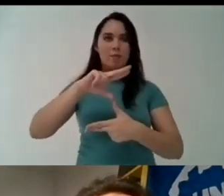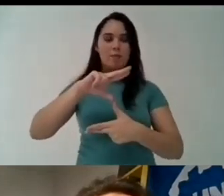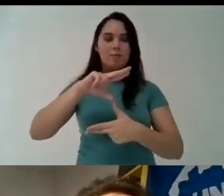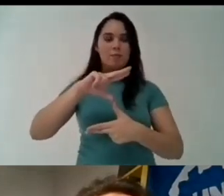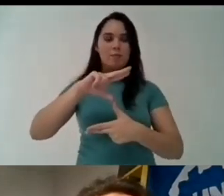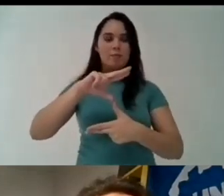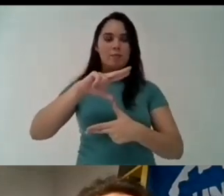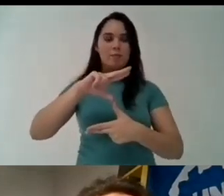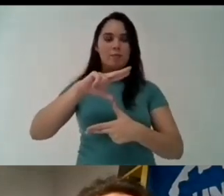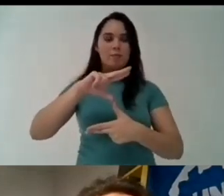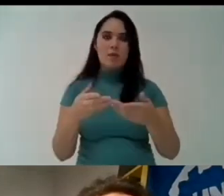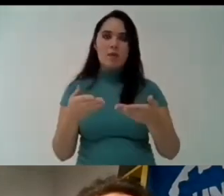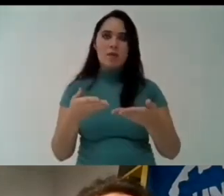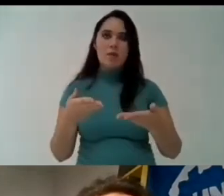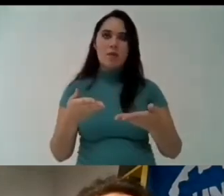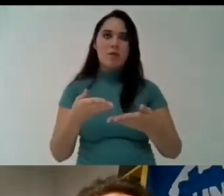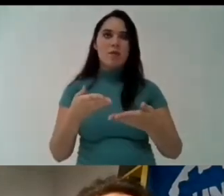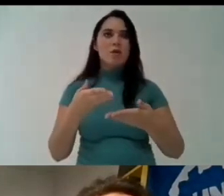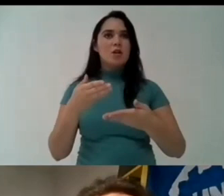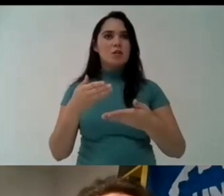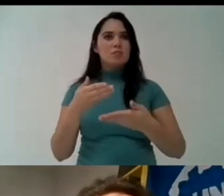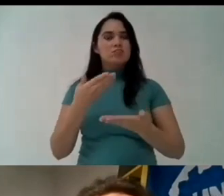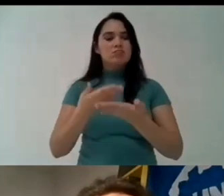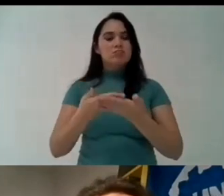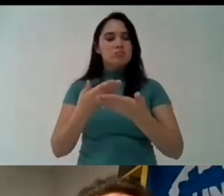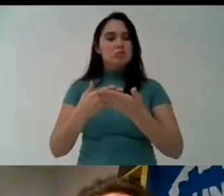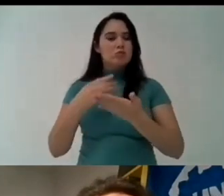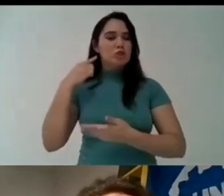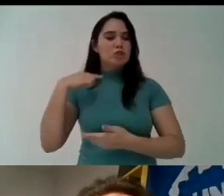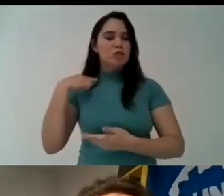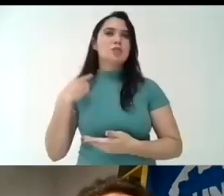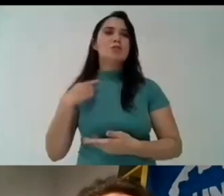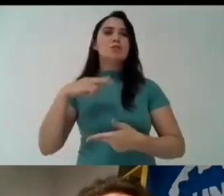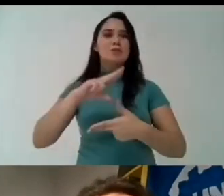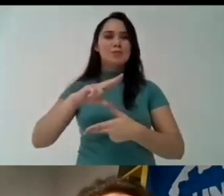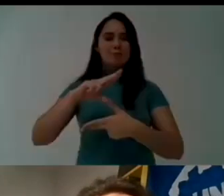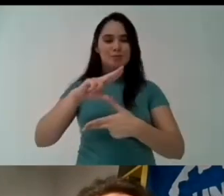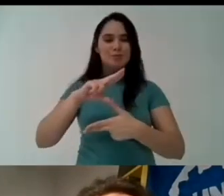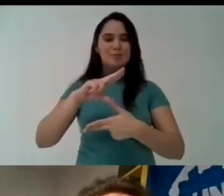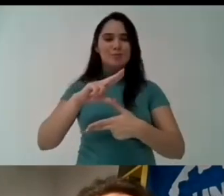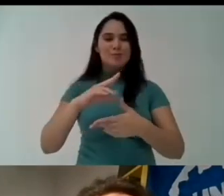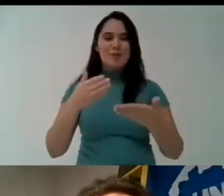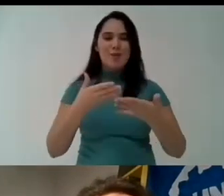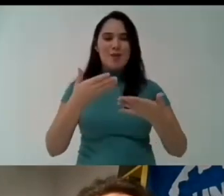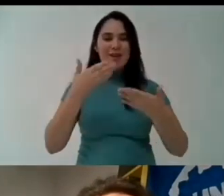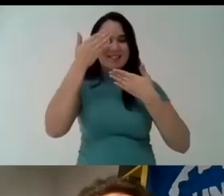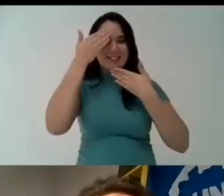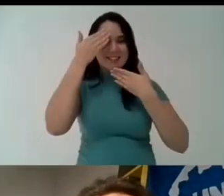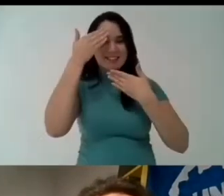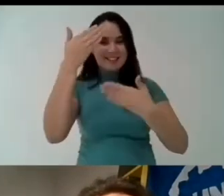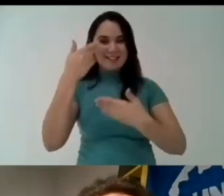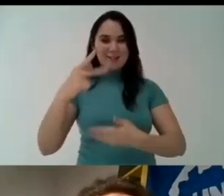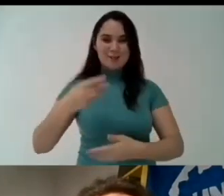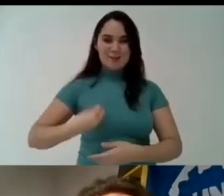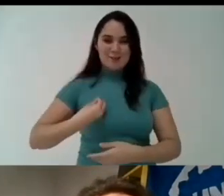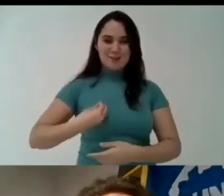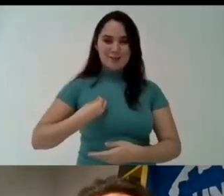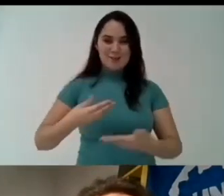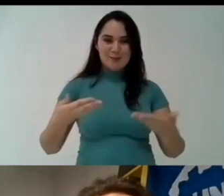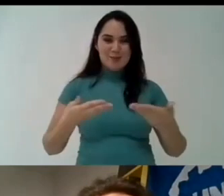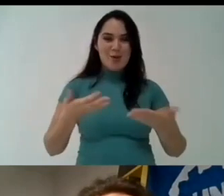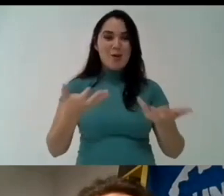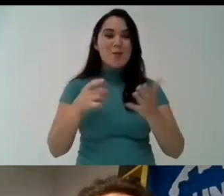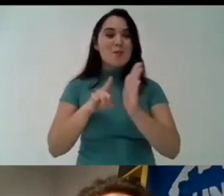bahia thank you for your presence here i would